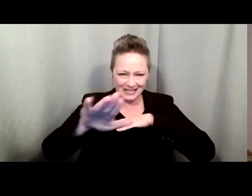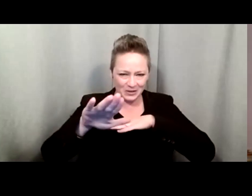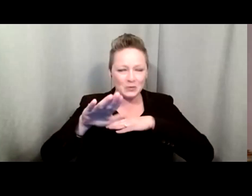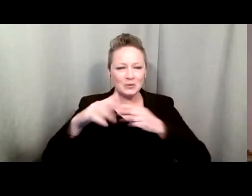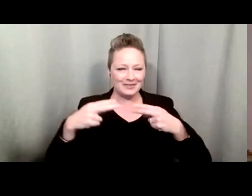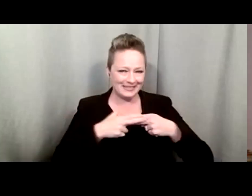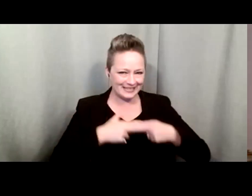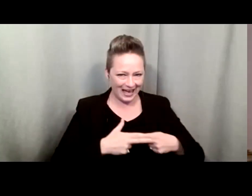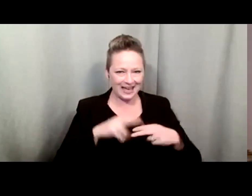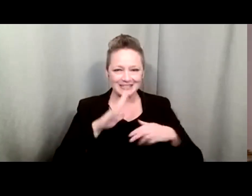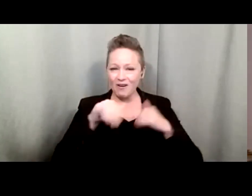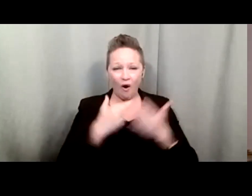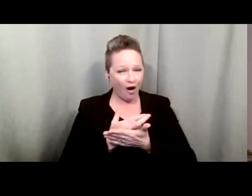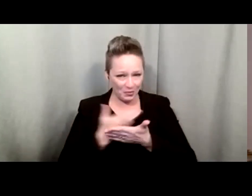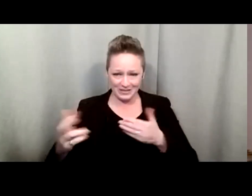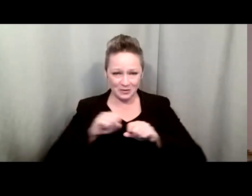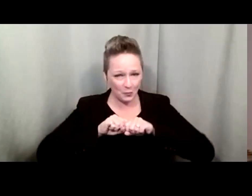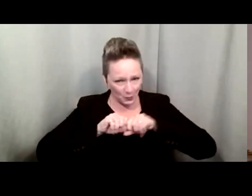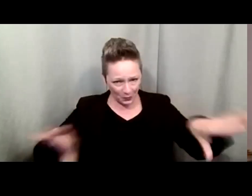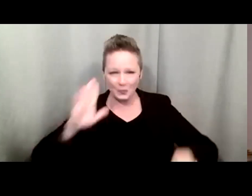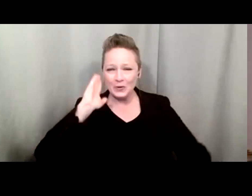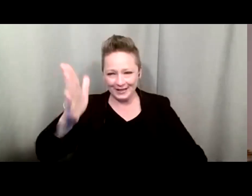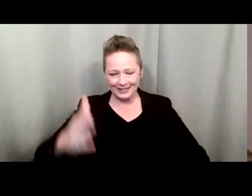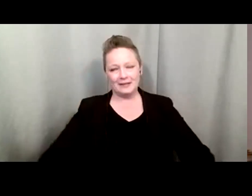all of the resources to you as well.